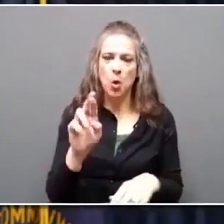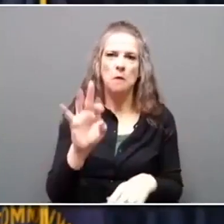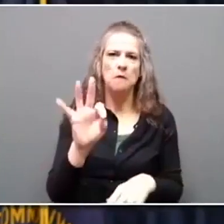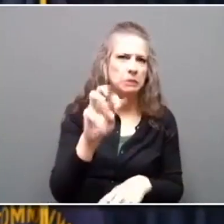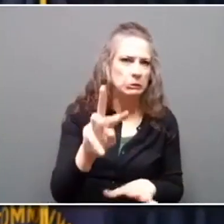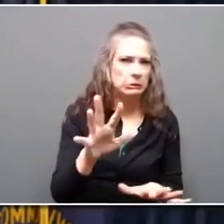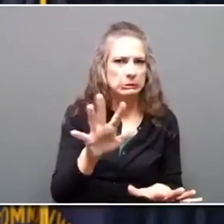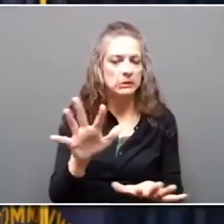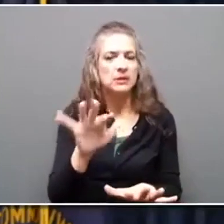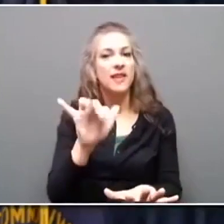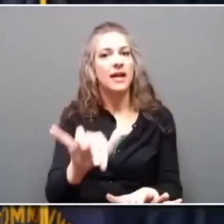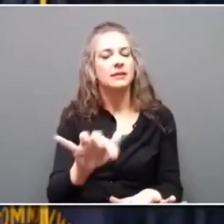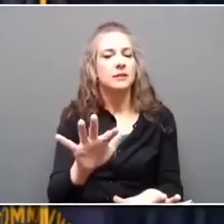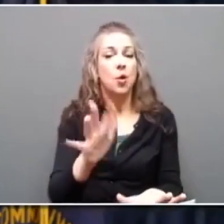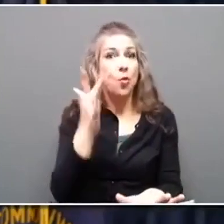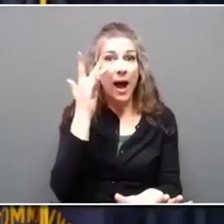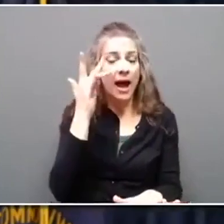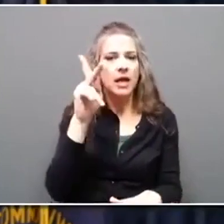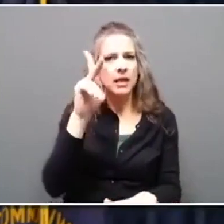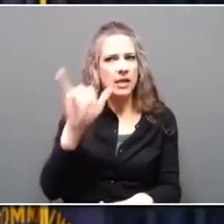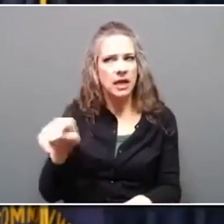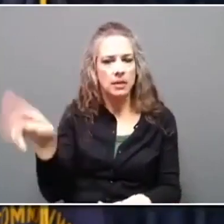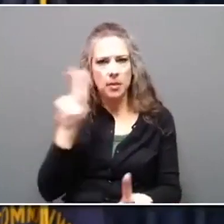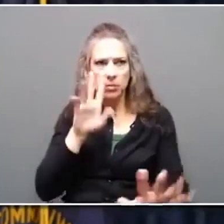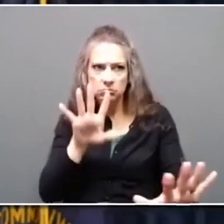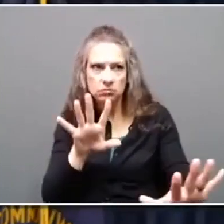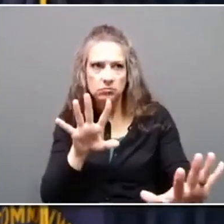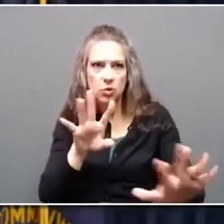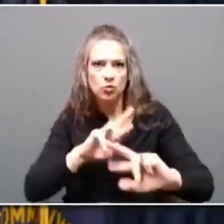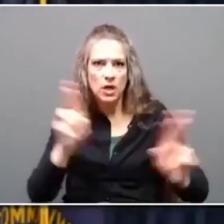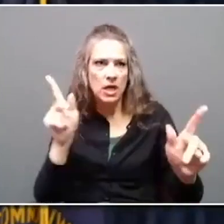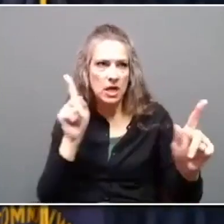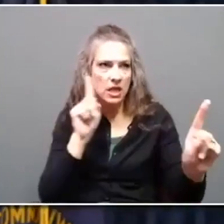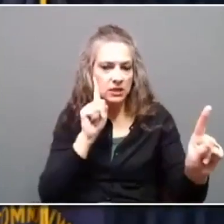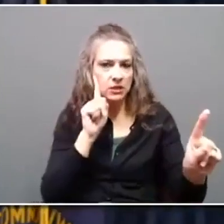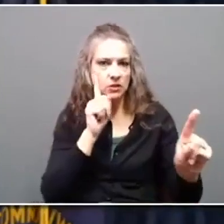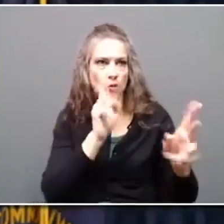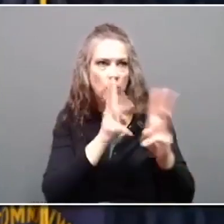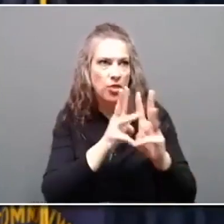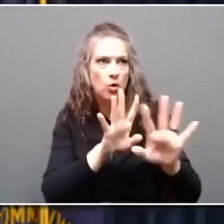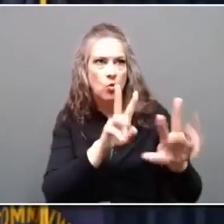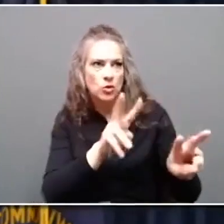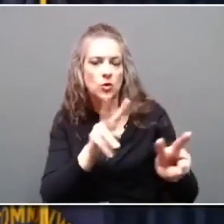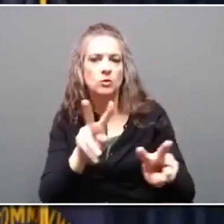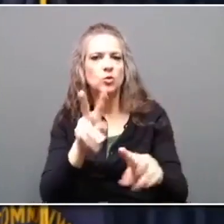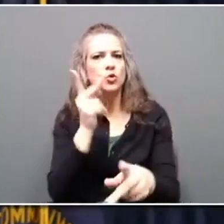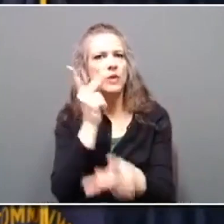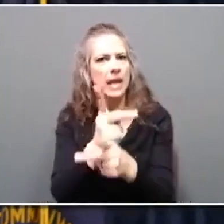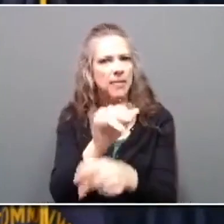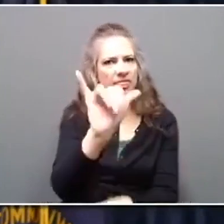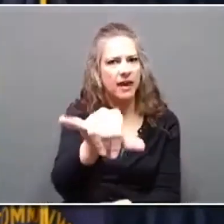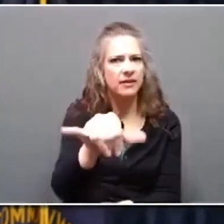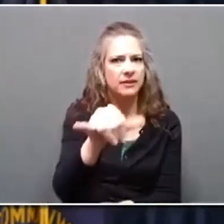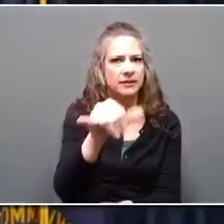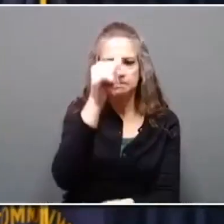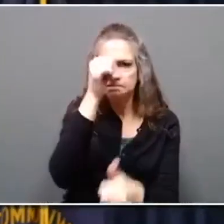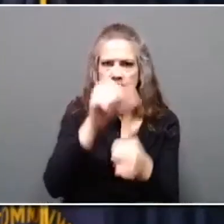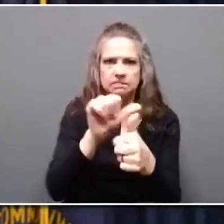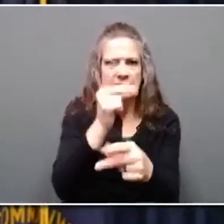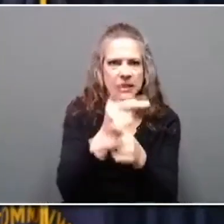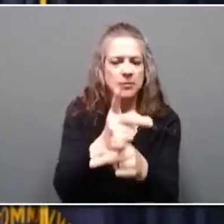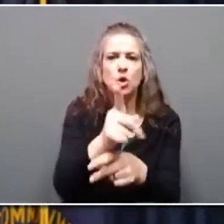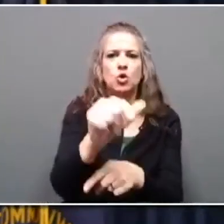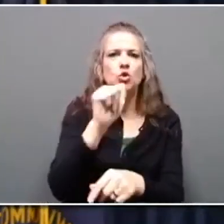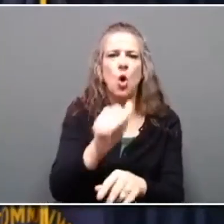are listening to the meteorologists and the others that are out there. Let's keep it up. Let's not grow tired.